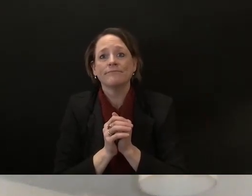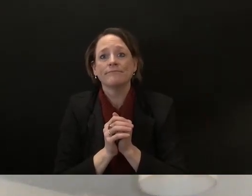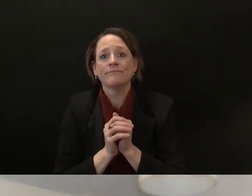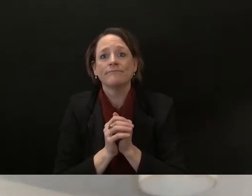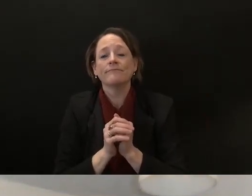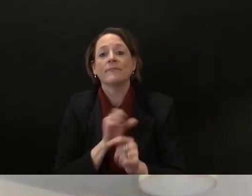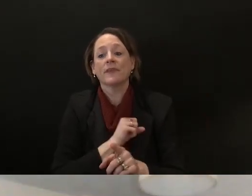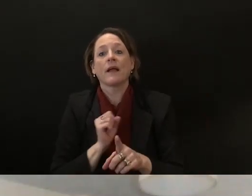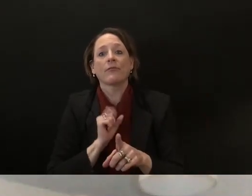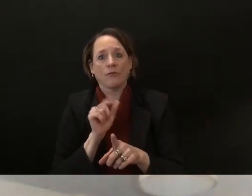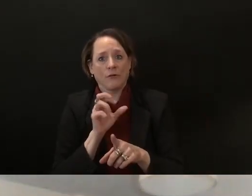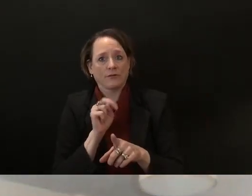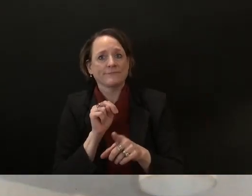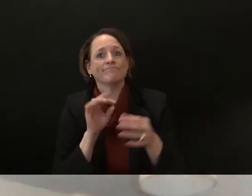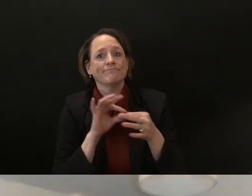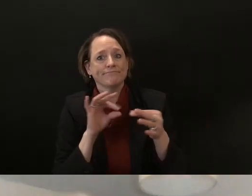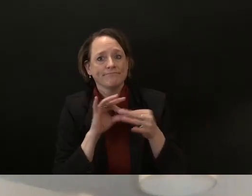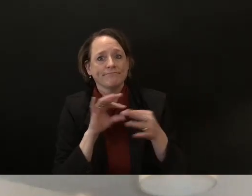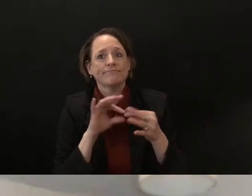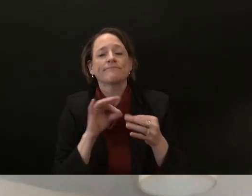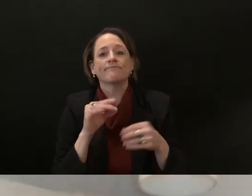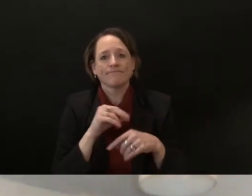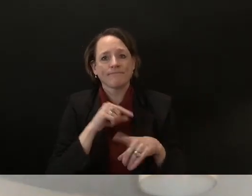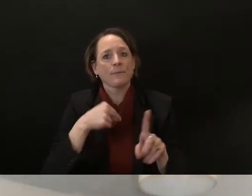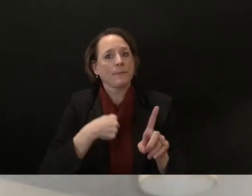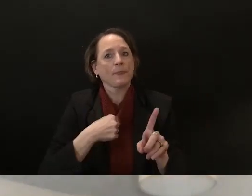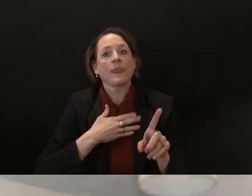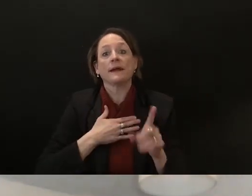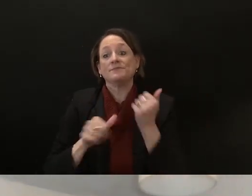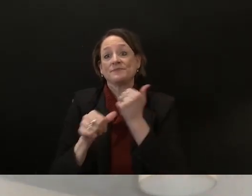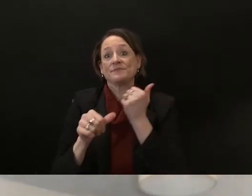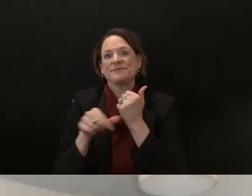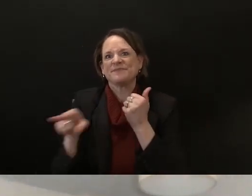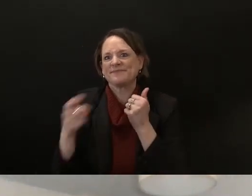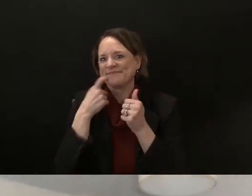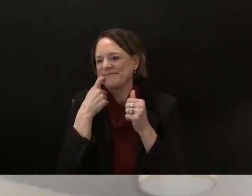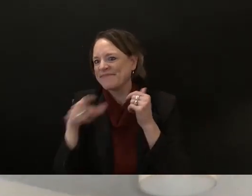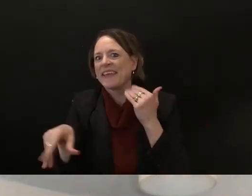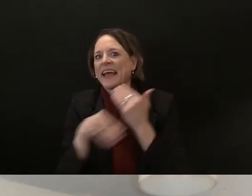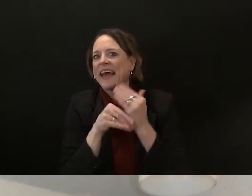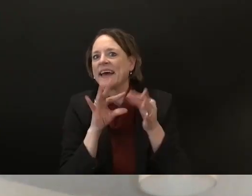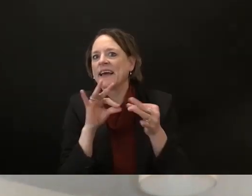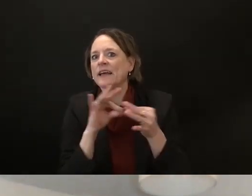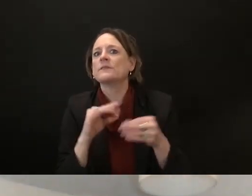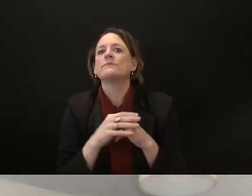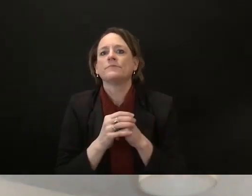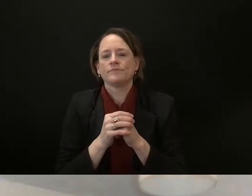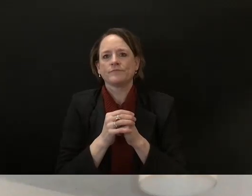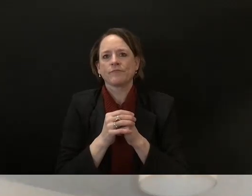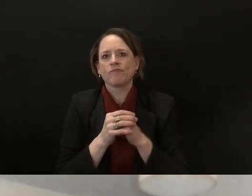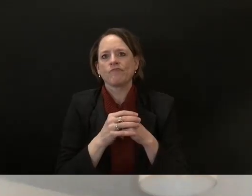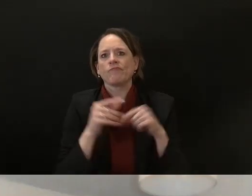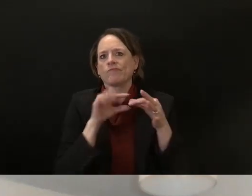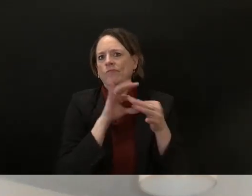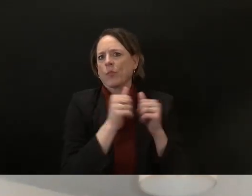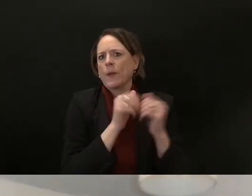there's a link if you're there's specific bills that you're interested in uh specific topics um um you can check that out and and receive